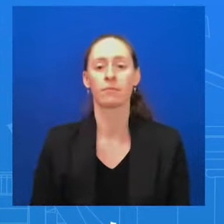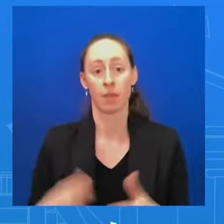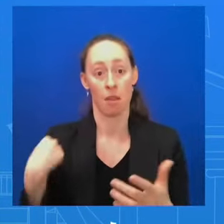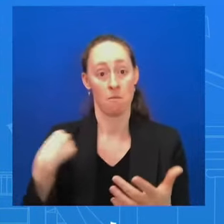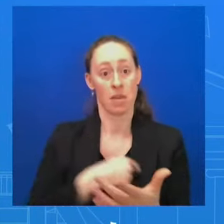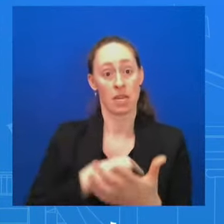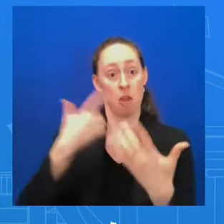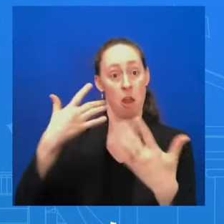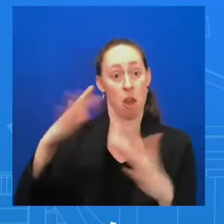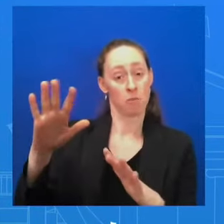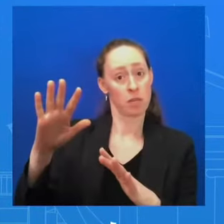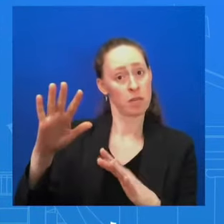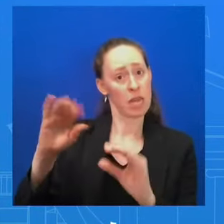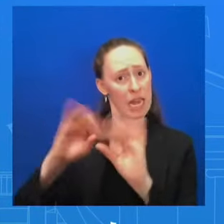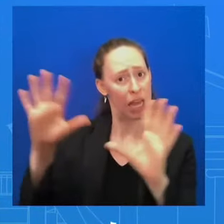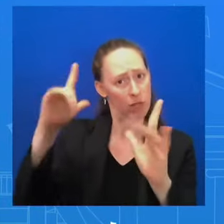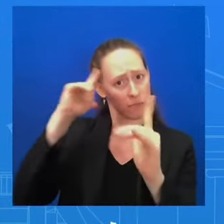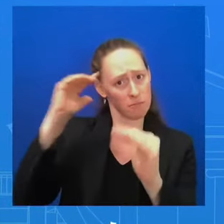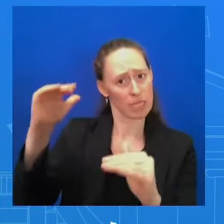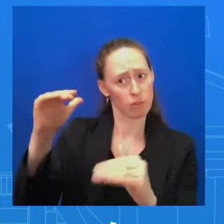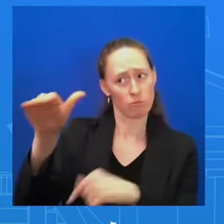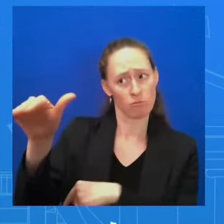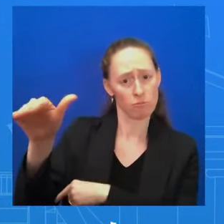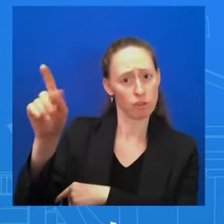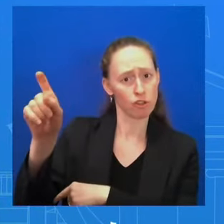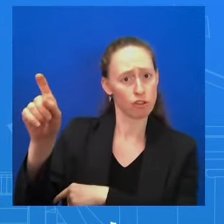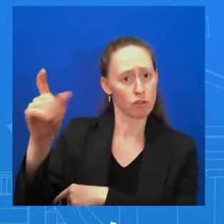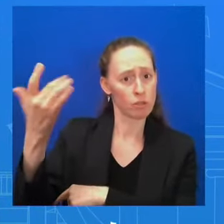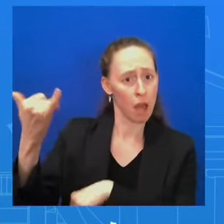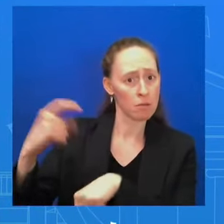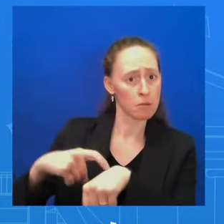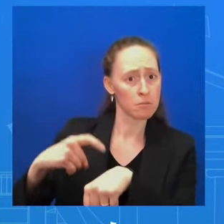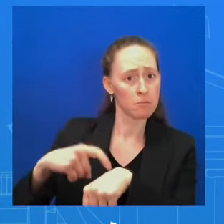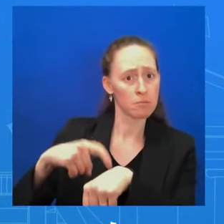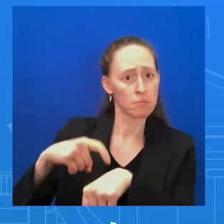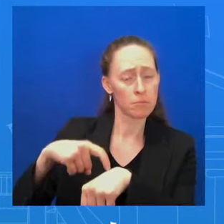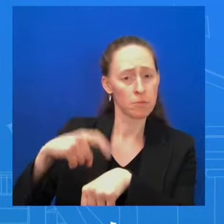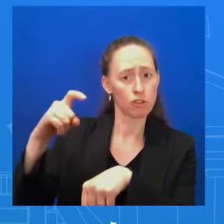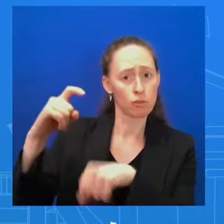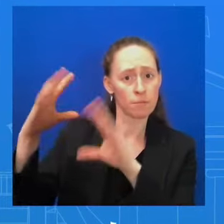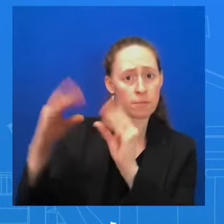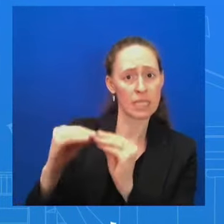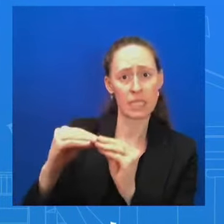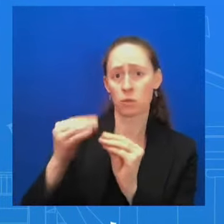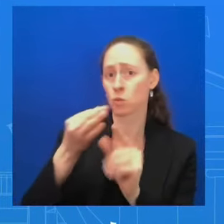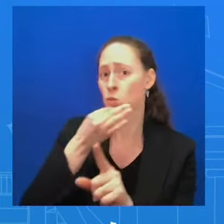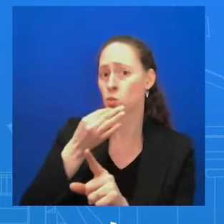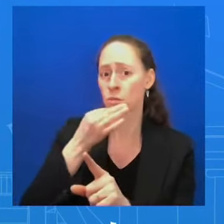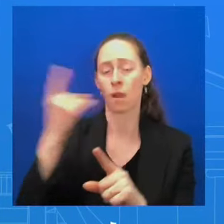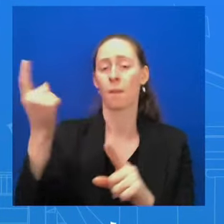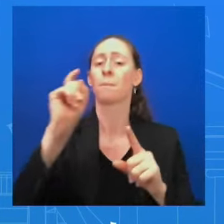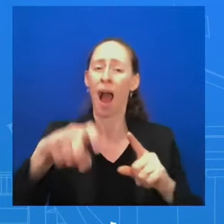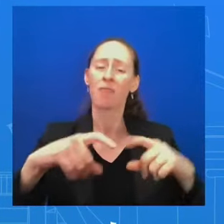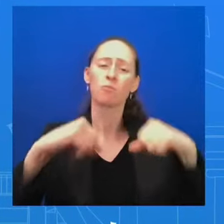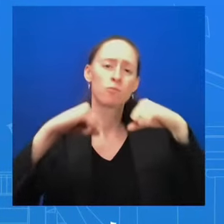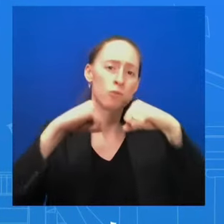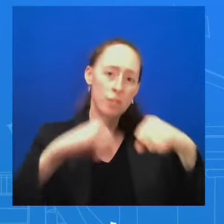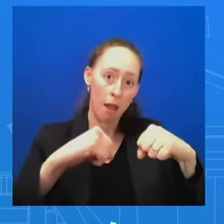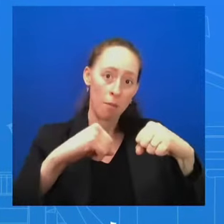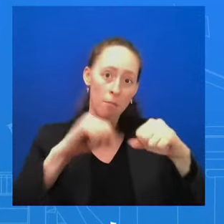person very shortly. And so the president has been very clear. We've got to protect civilian lives. We have to protect humanitarian aid workers.